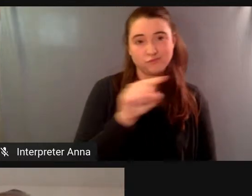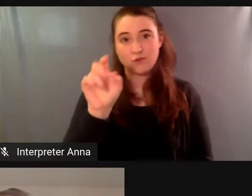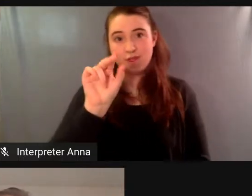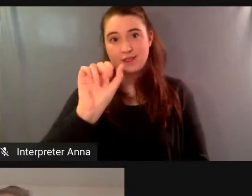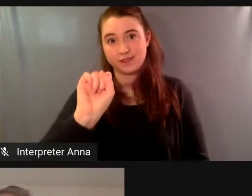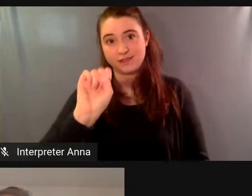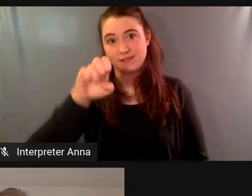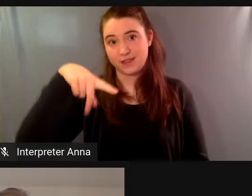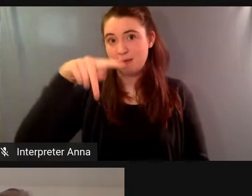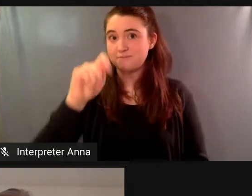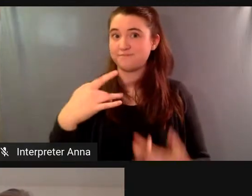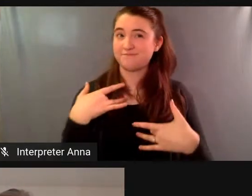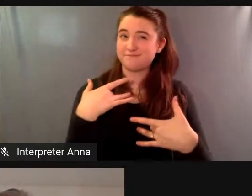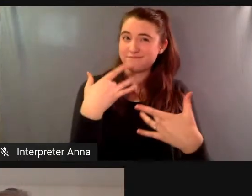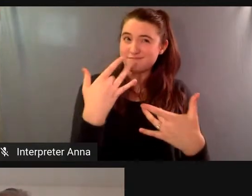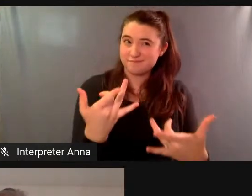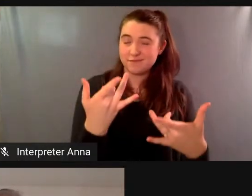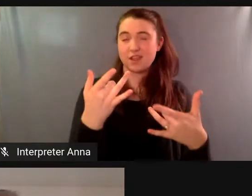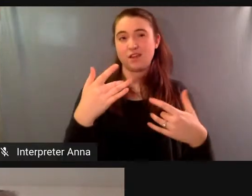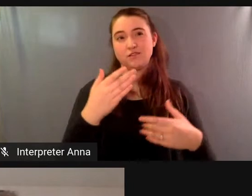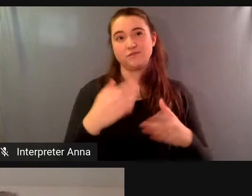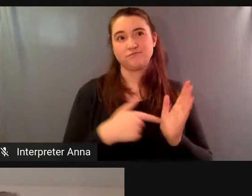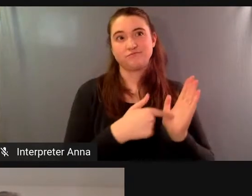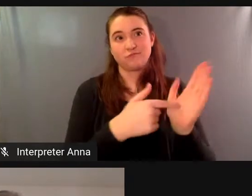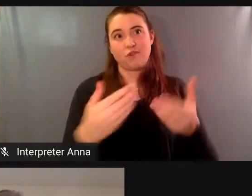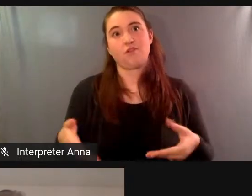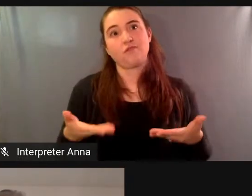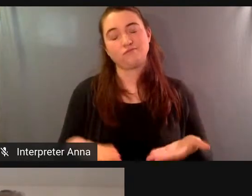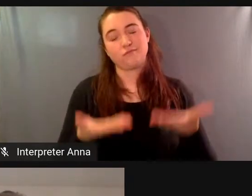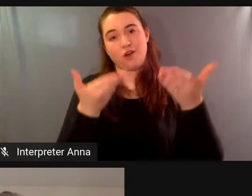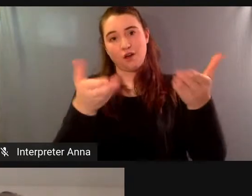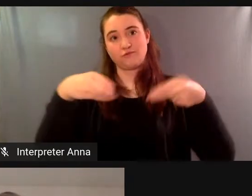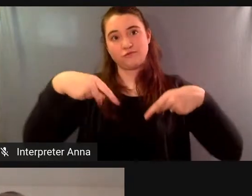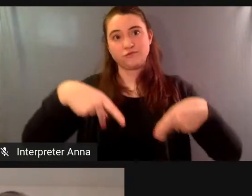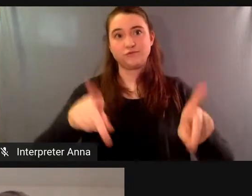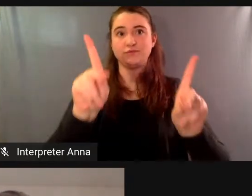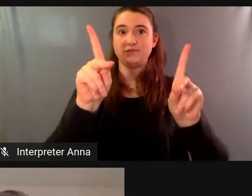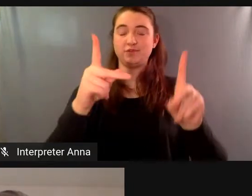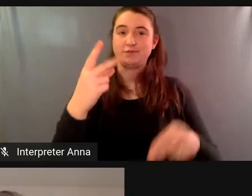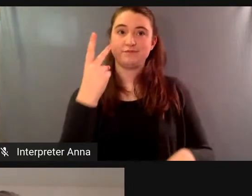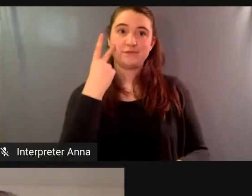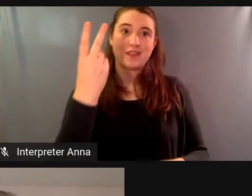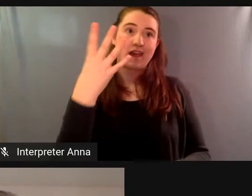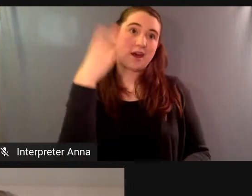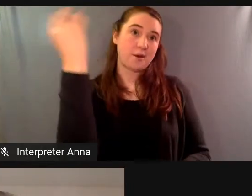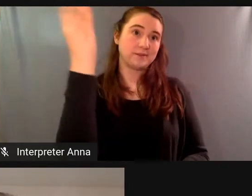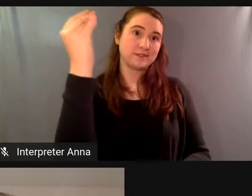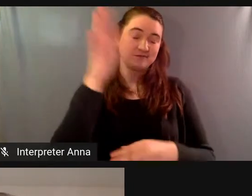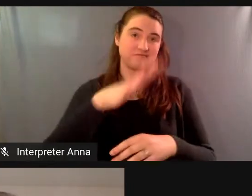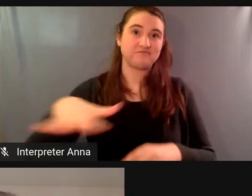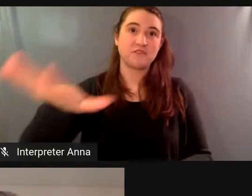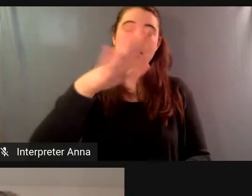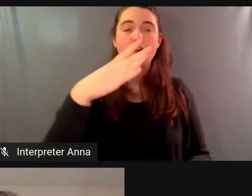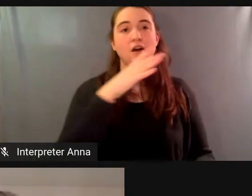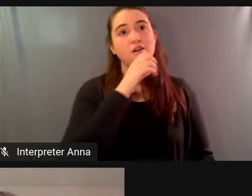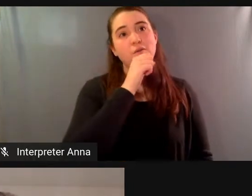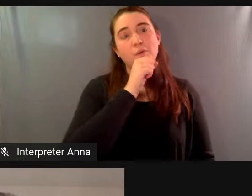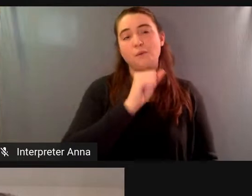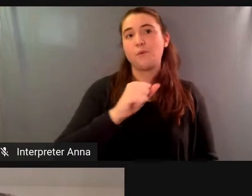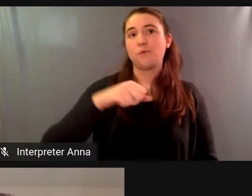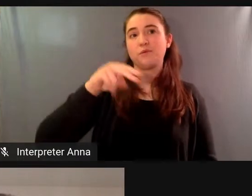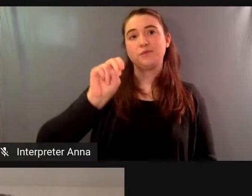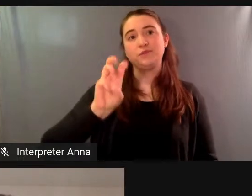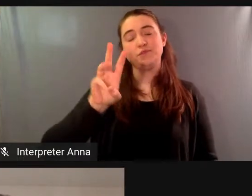outdoors on the lawns of many of the gilded age mansions owned by the newport preservation society we also screen